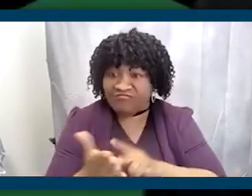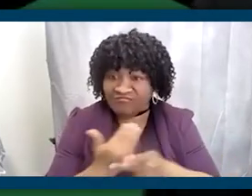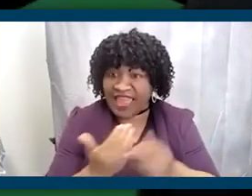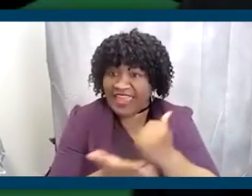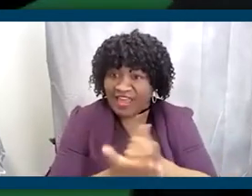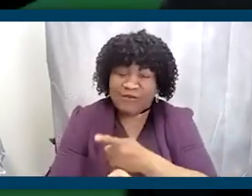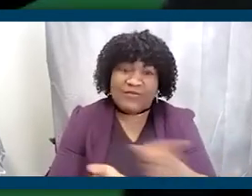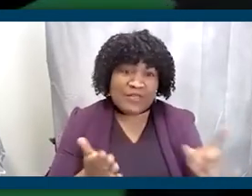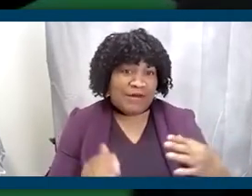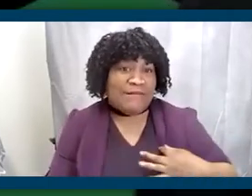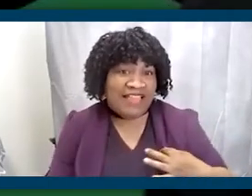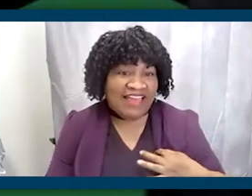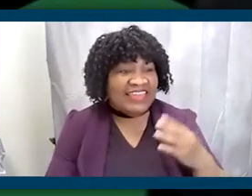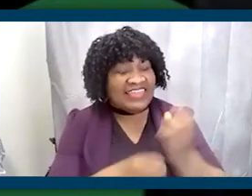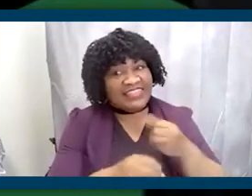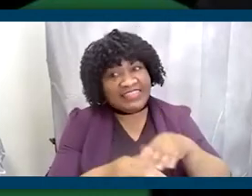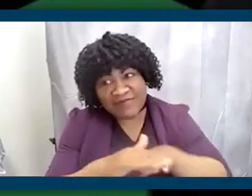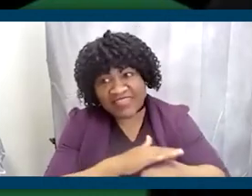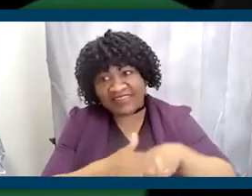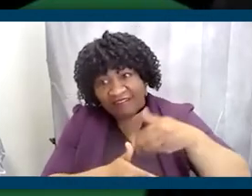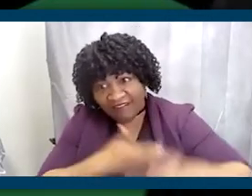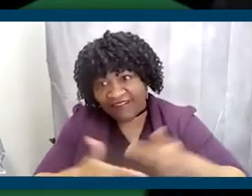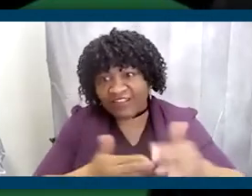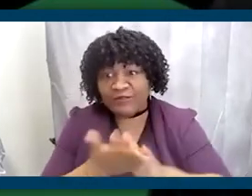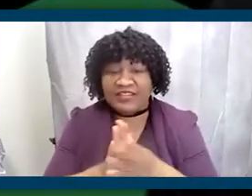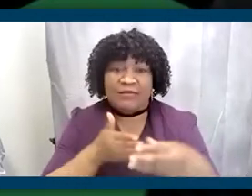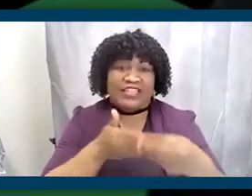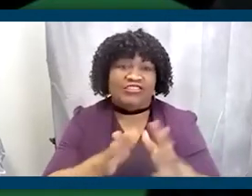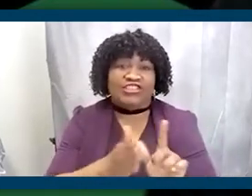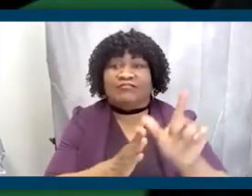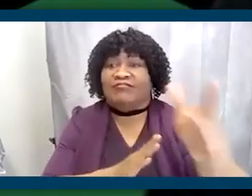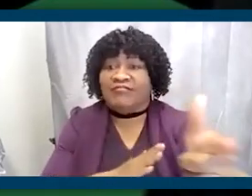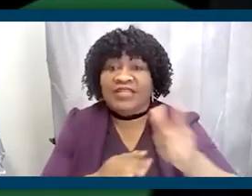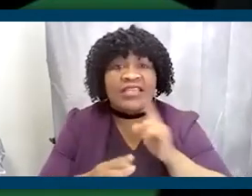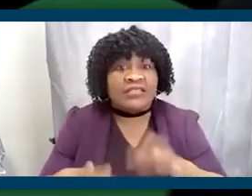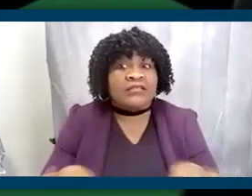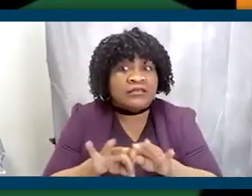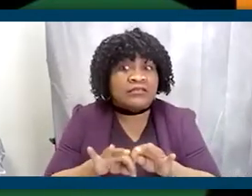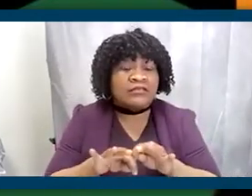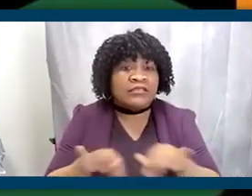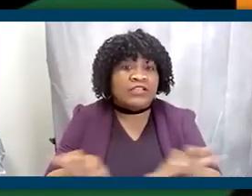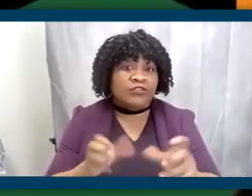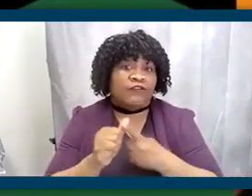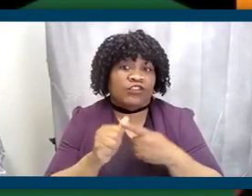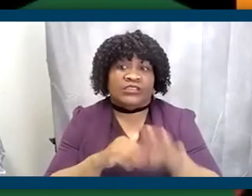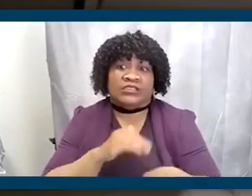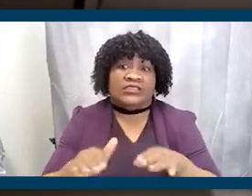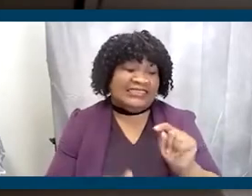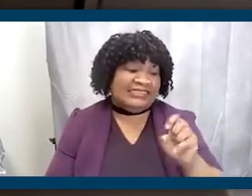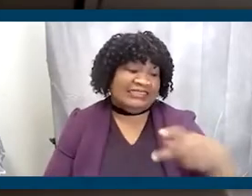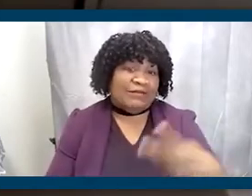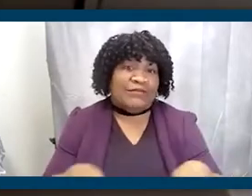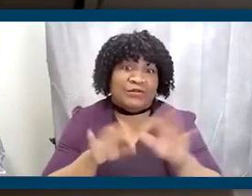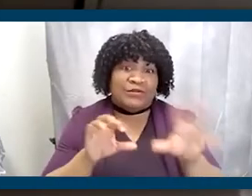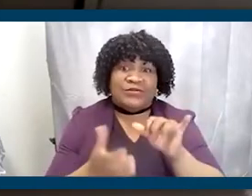apply and get them in the pipeline for leadership opportunities down in the future. That's a very tangible first step. Thank you